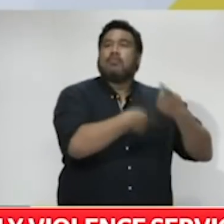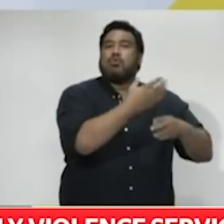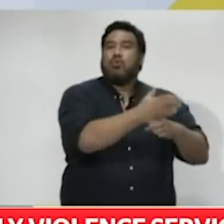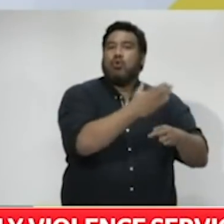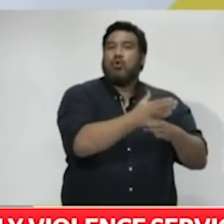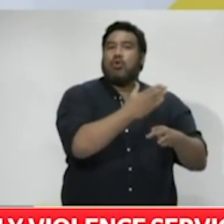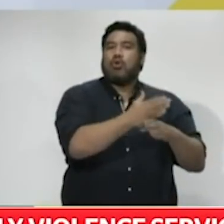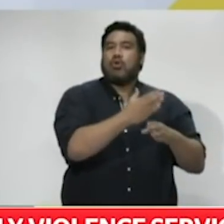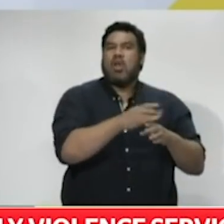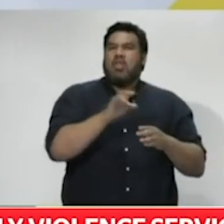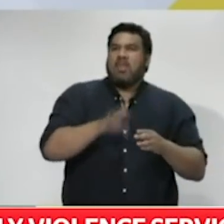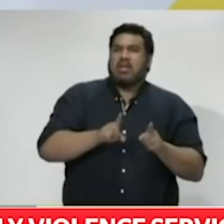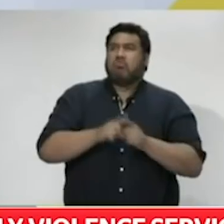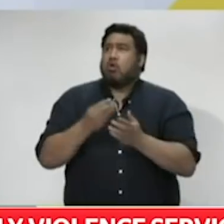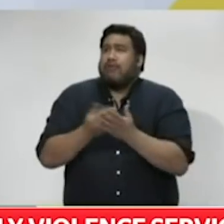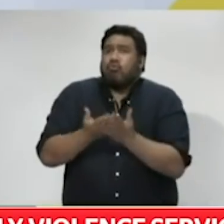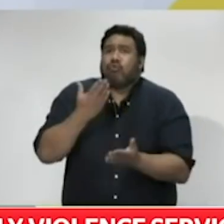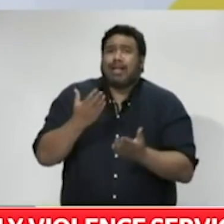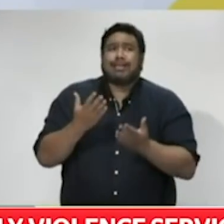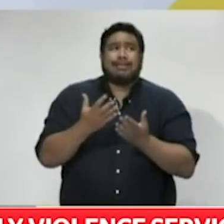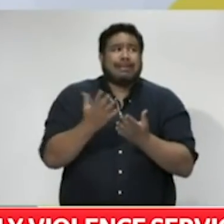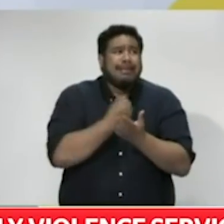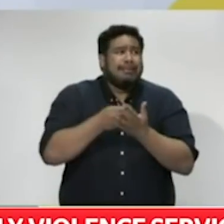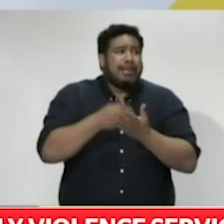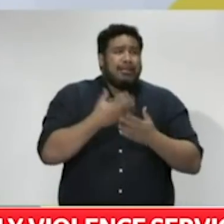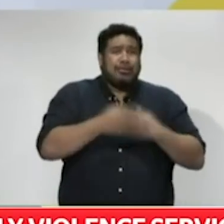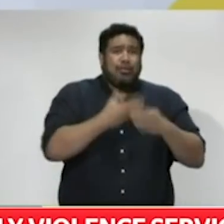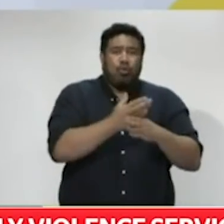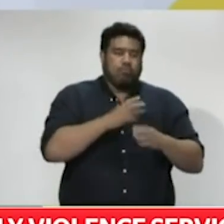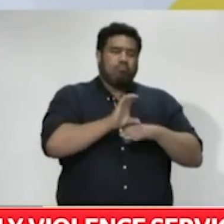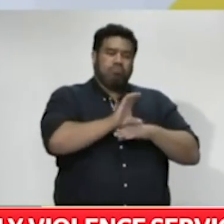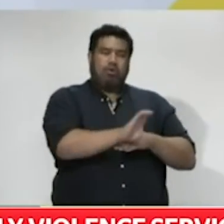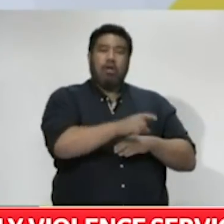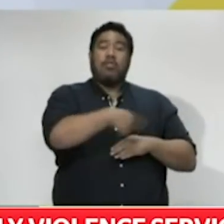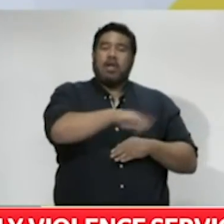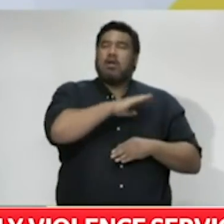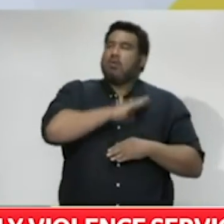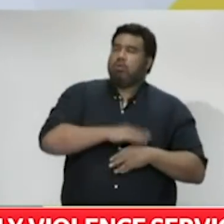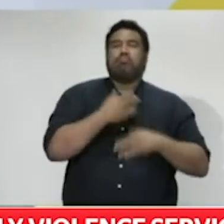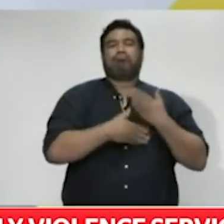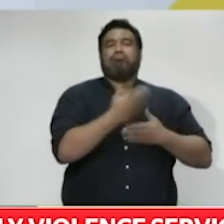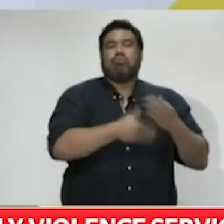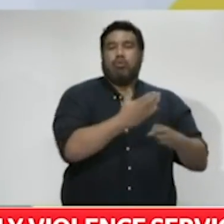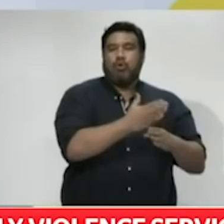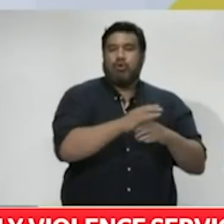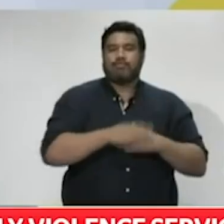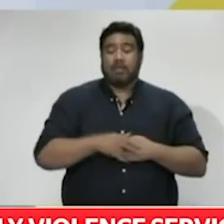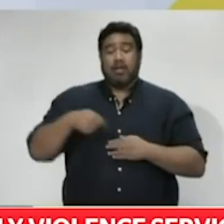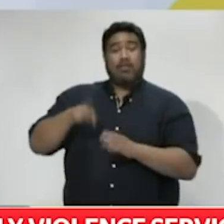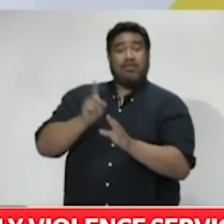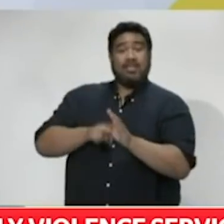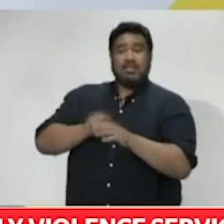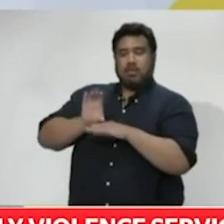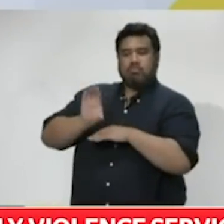of organising sausage sizzles to survive. This year, we're putting in $181 million